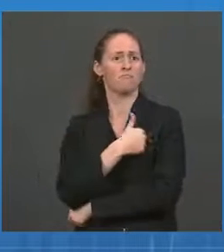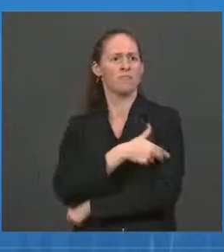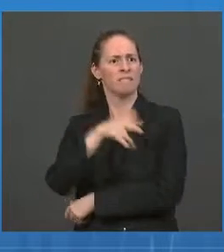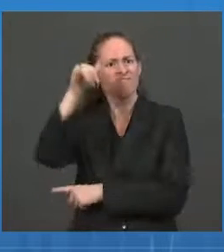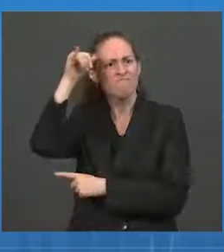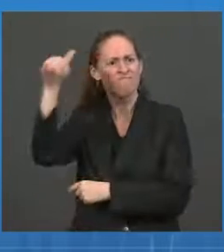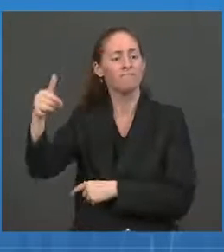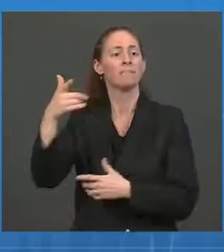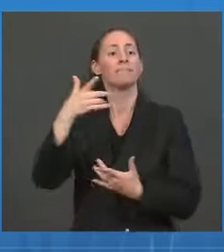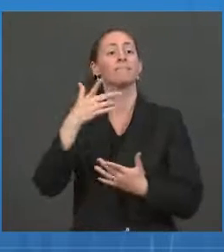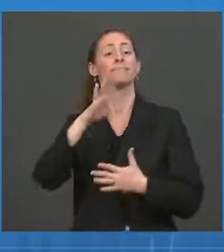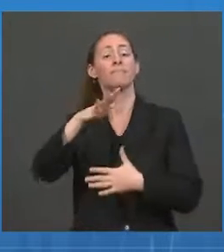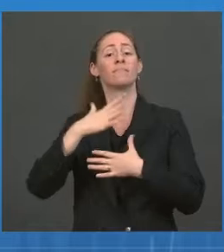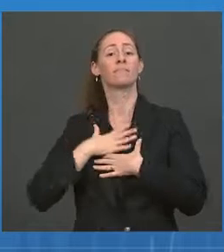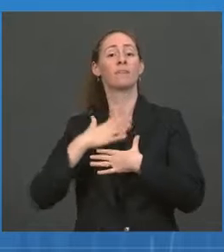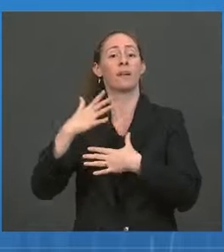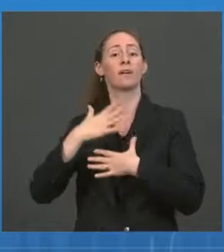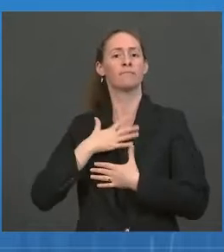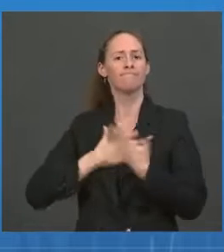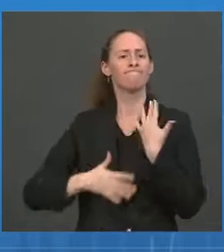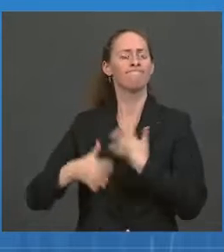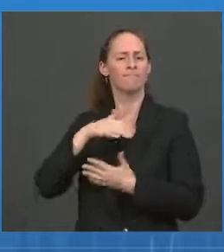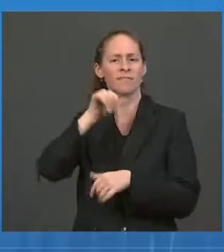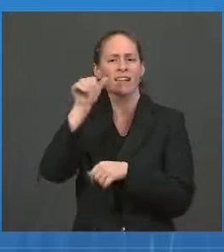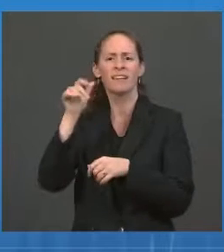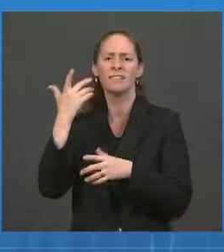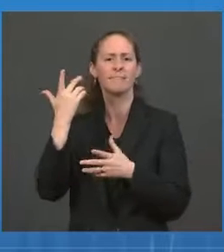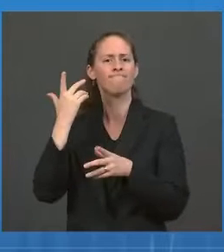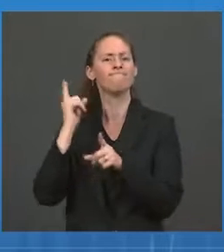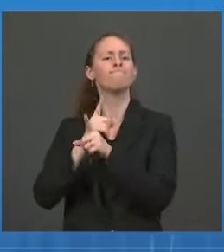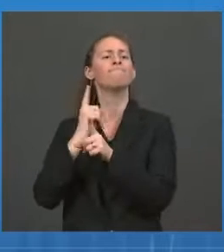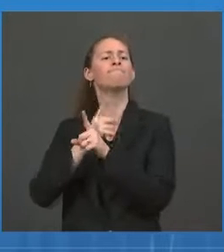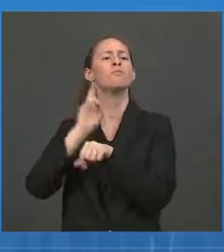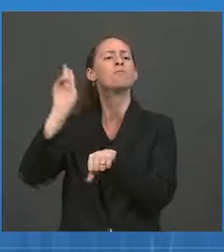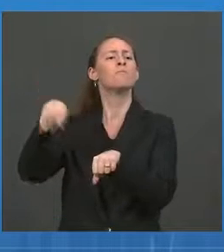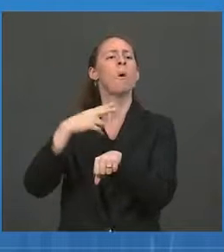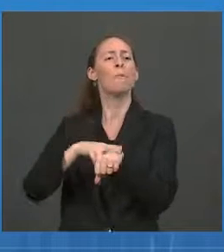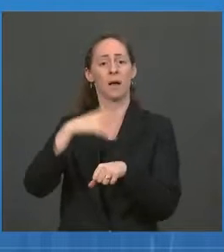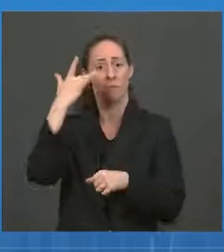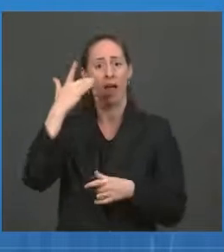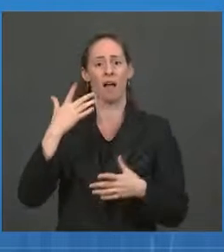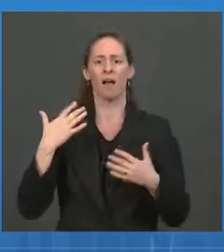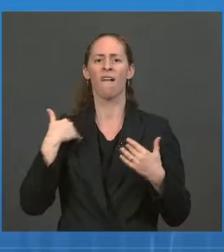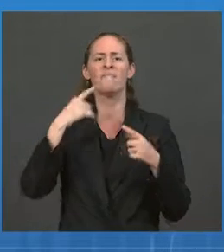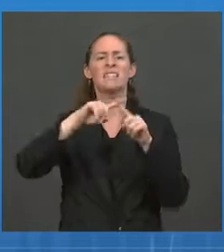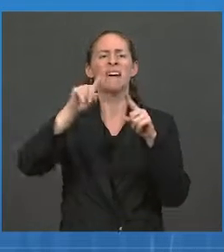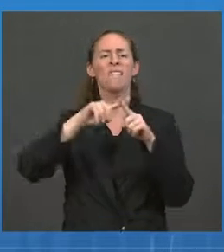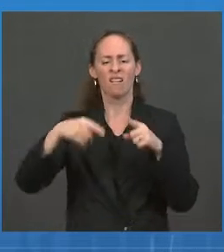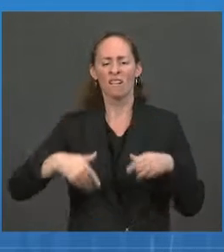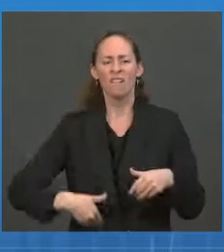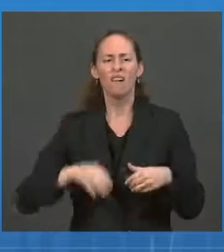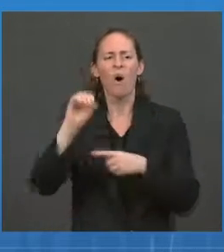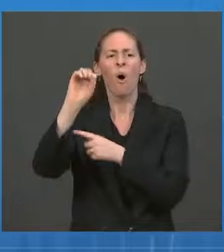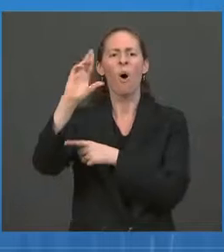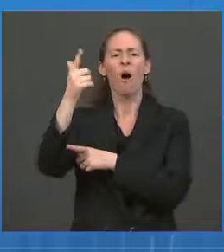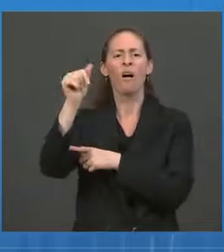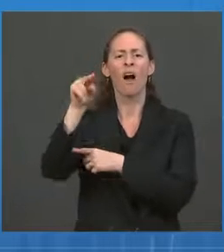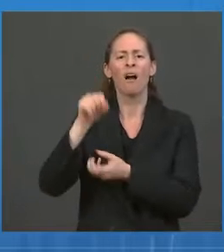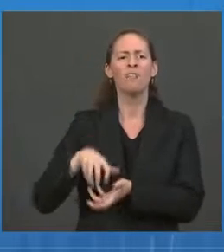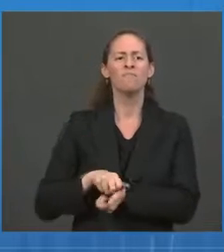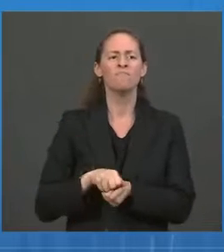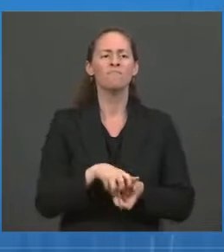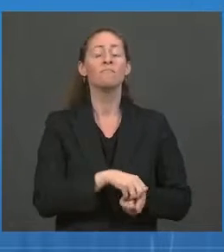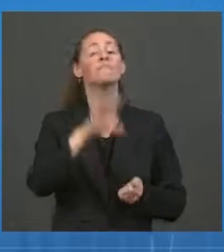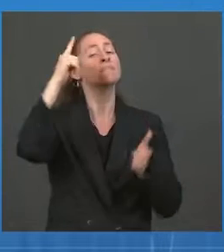explainable by organ system damage. For example, someone who has damage to lung, parenchymal lung